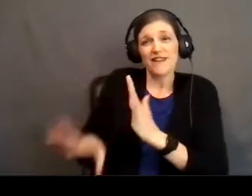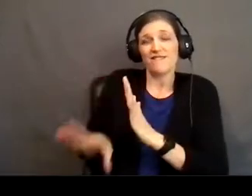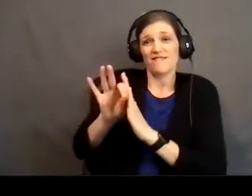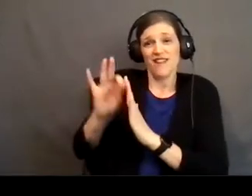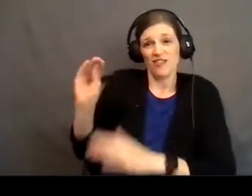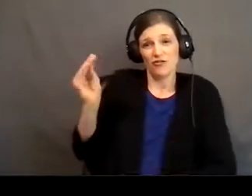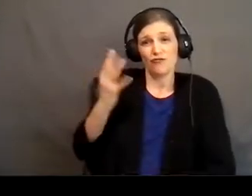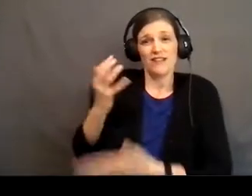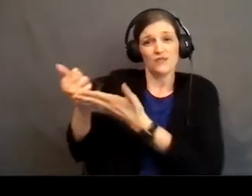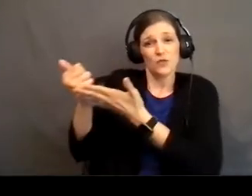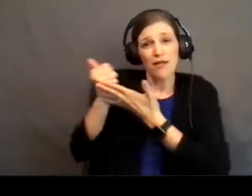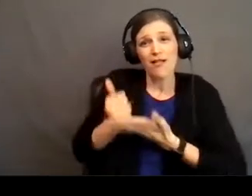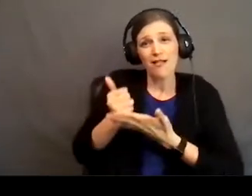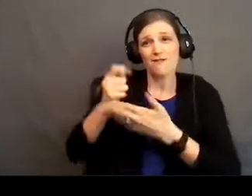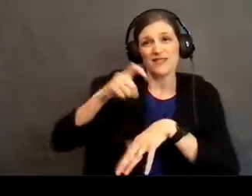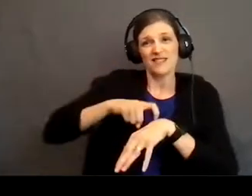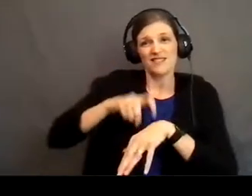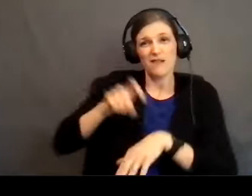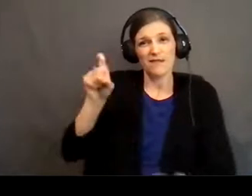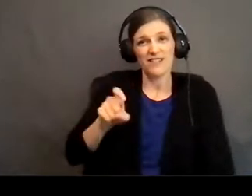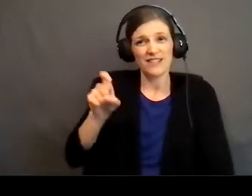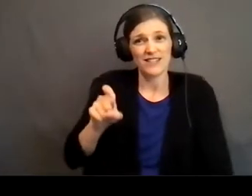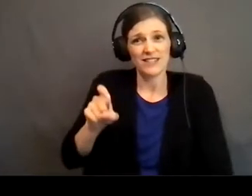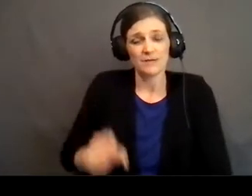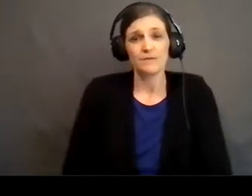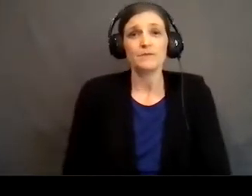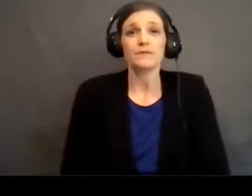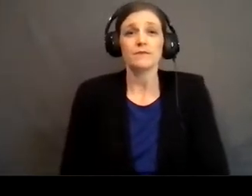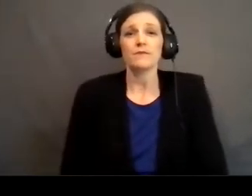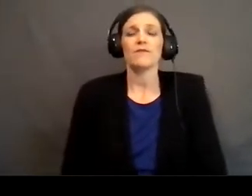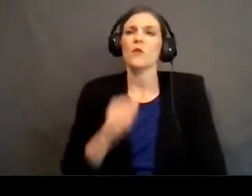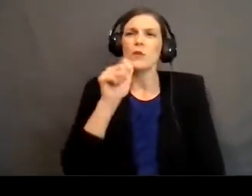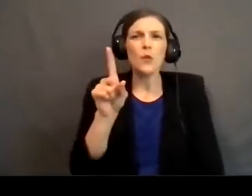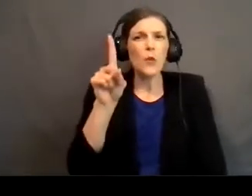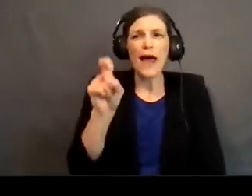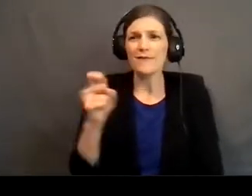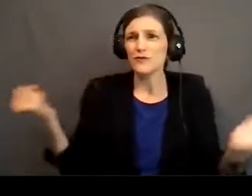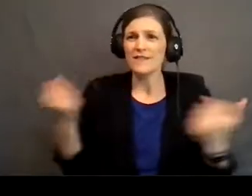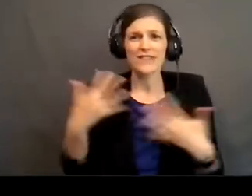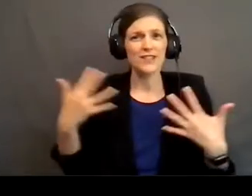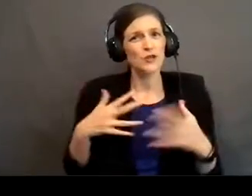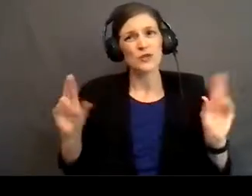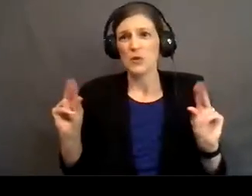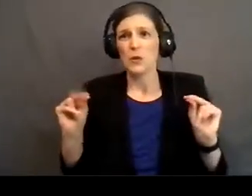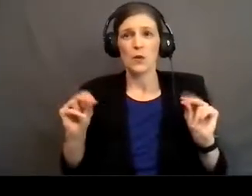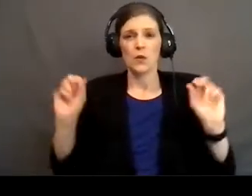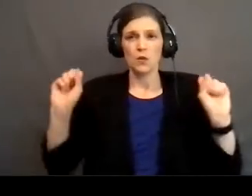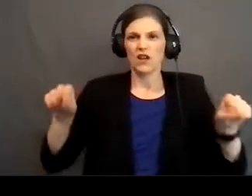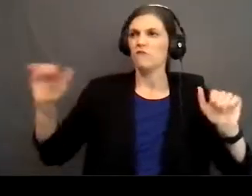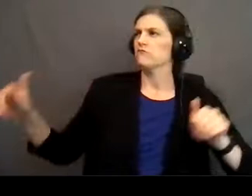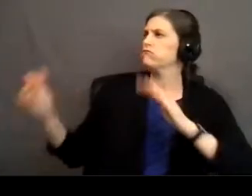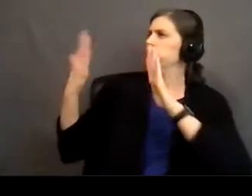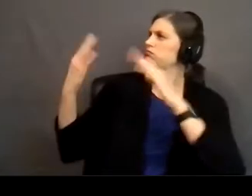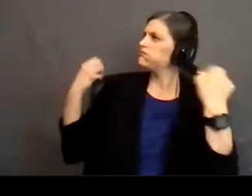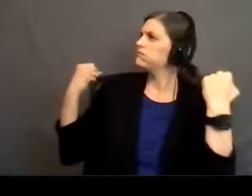to help in our time of need. We no longer have to fear. We can come boldly